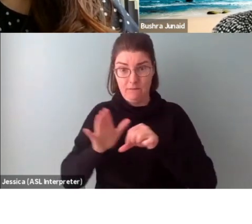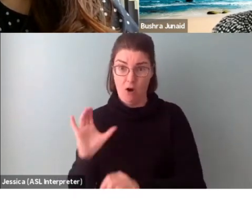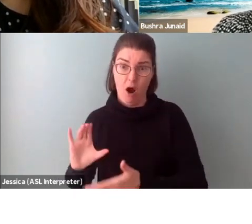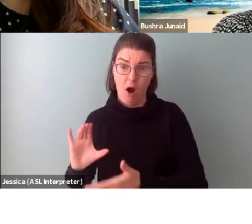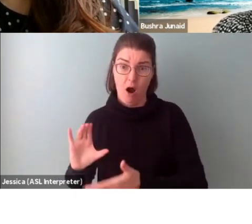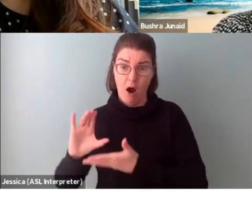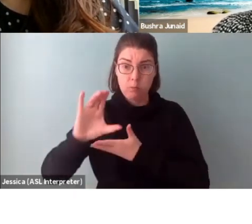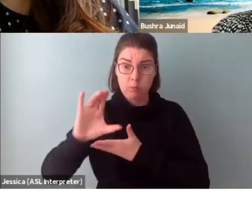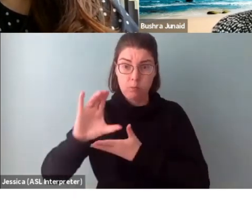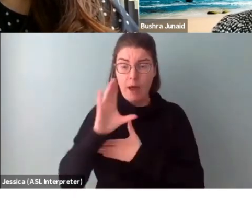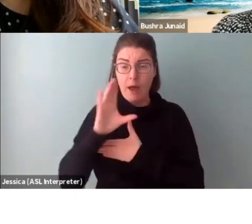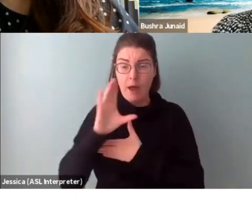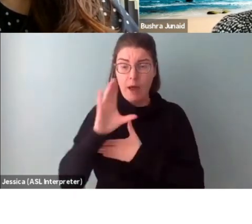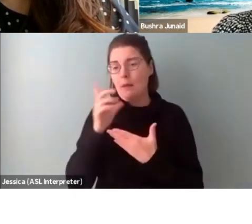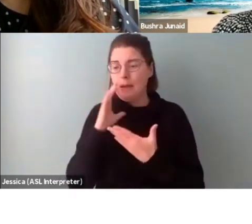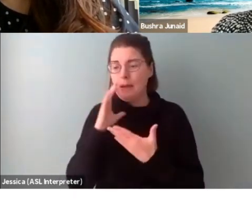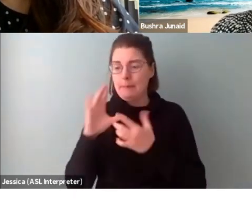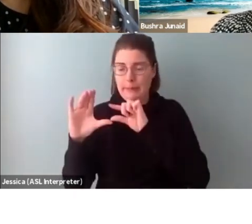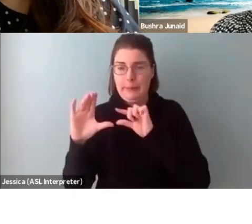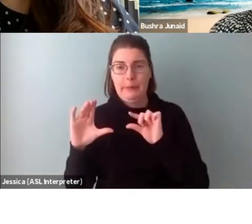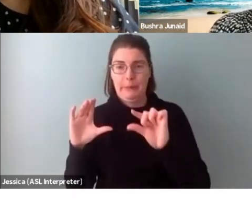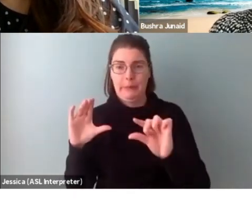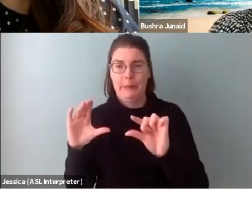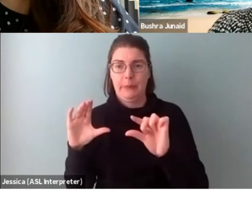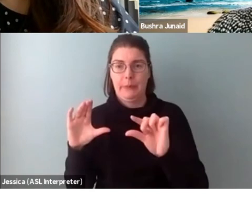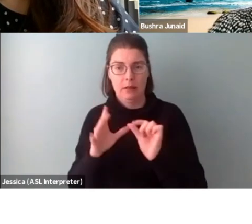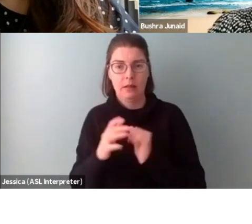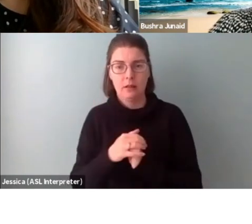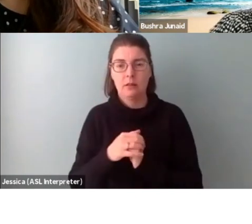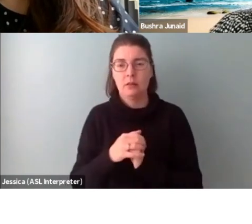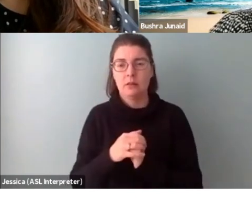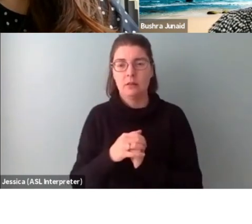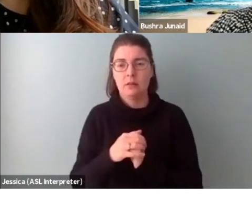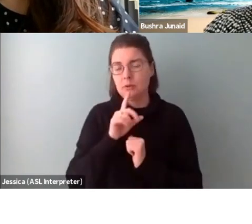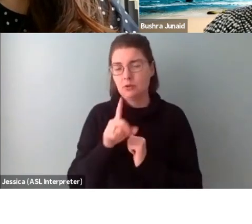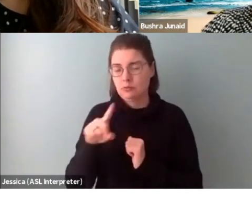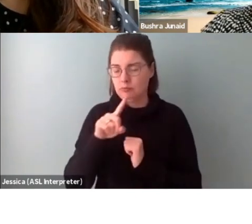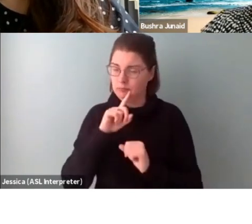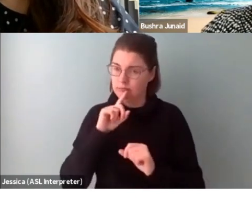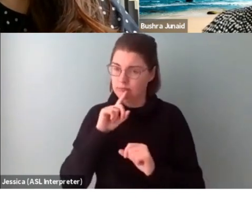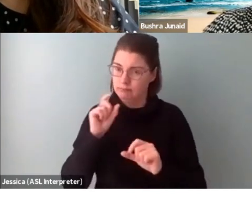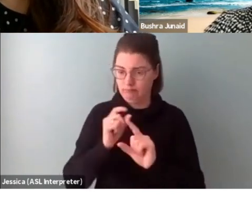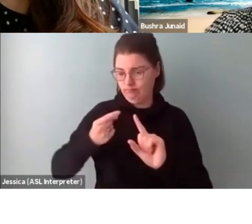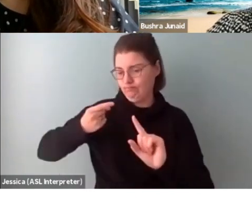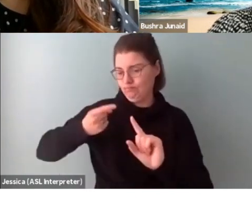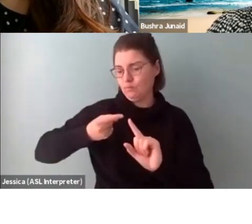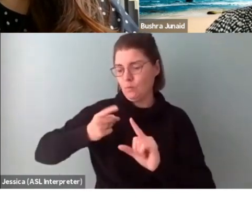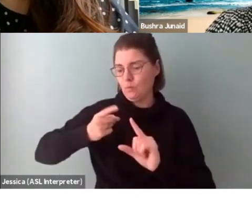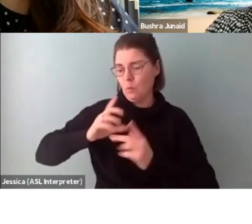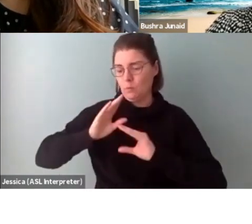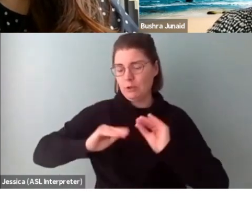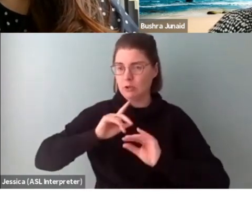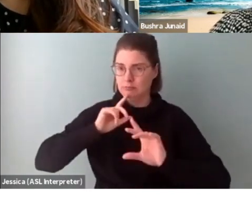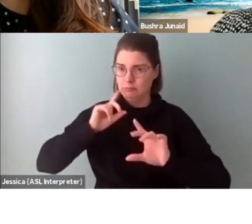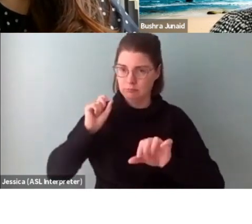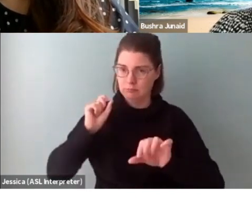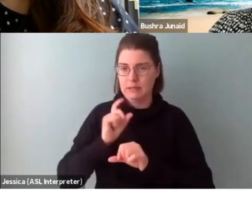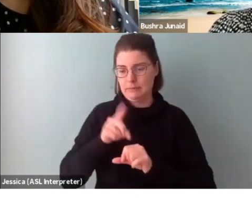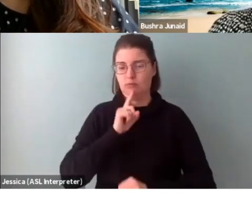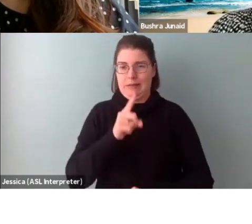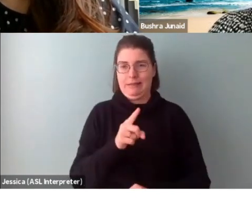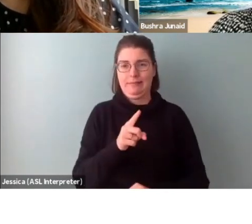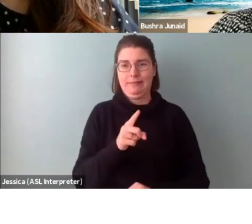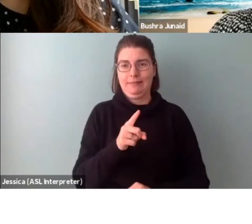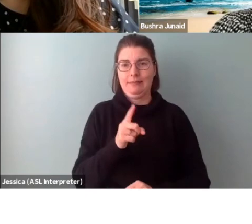of funding. But I would say, make sure that you've got a realistic budget and, and the